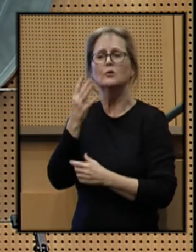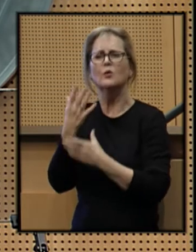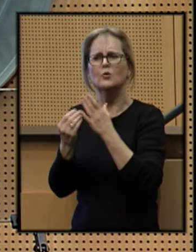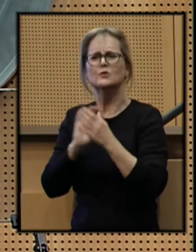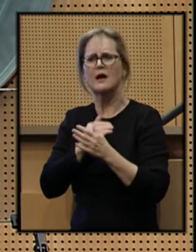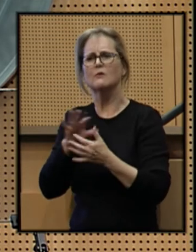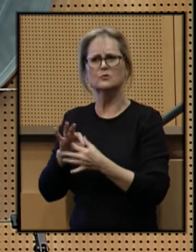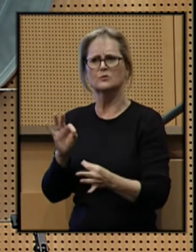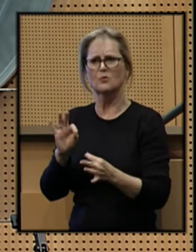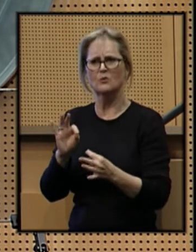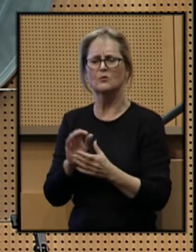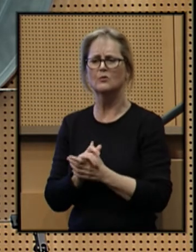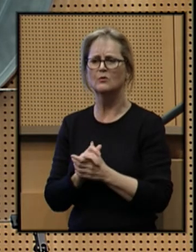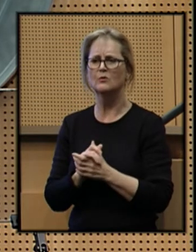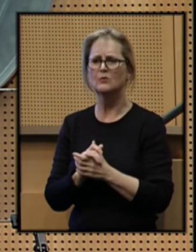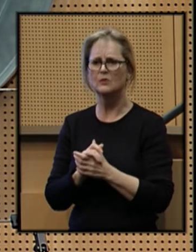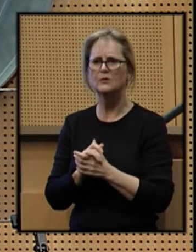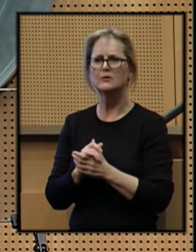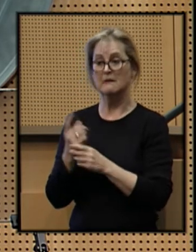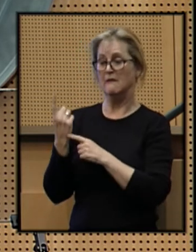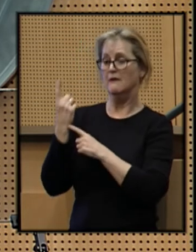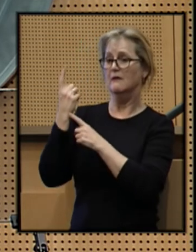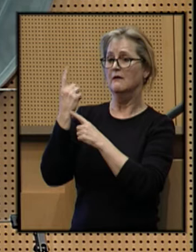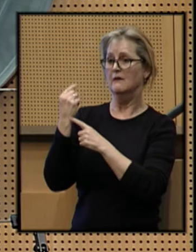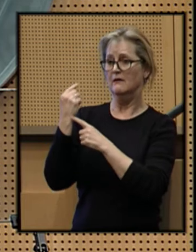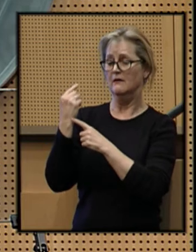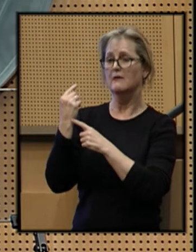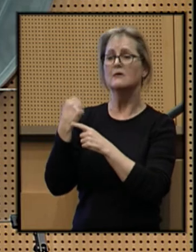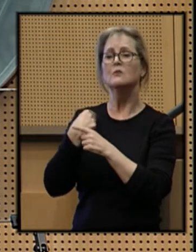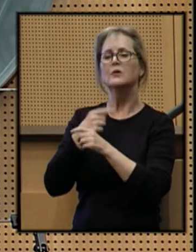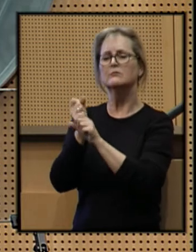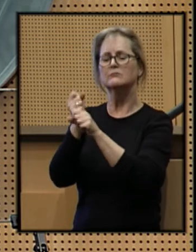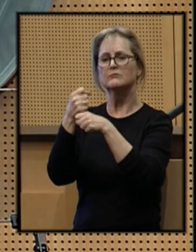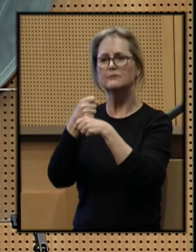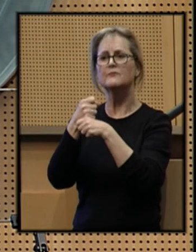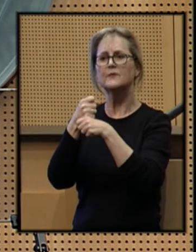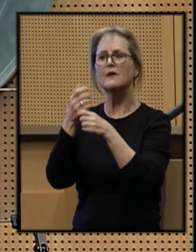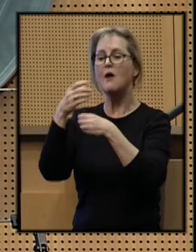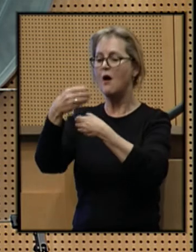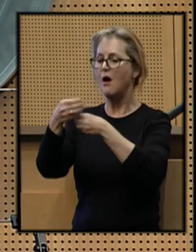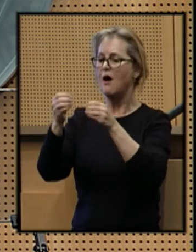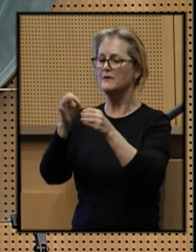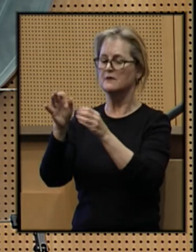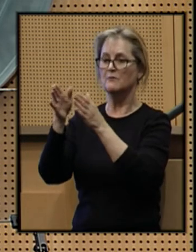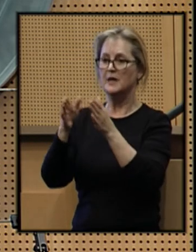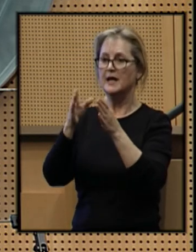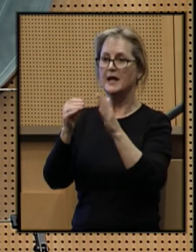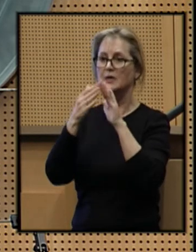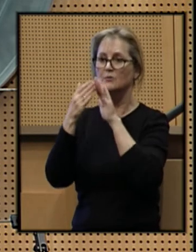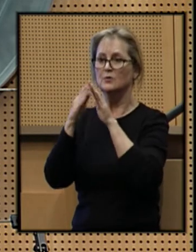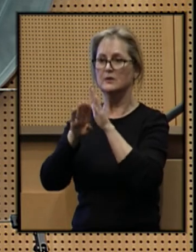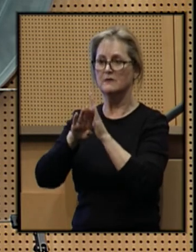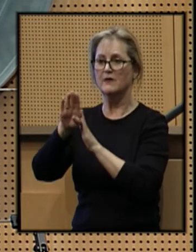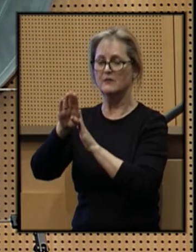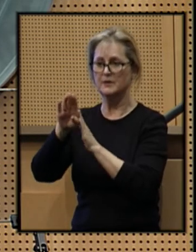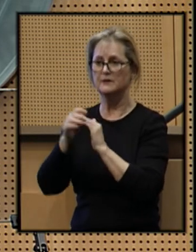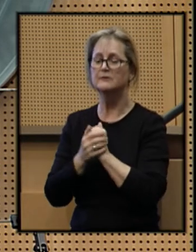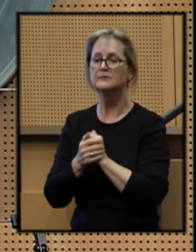lose our soul. Last year, we created the Office of Planning and Community Development,